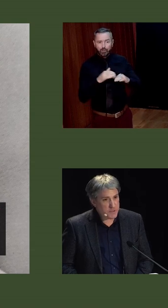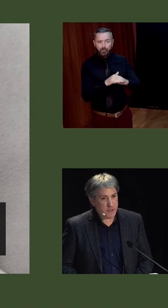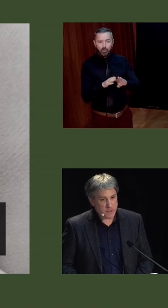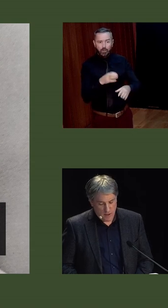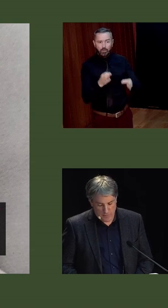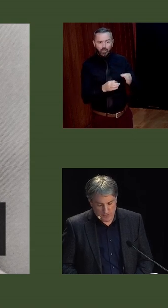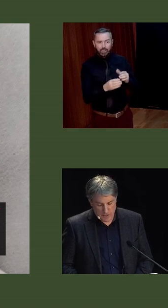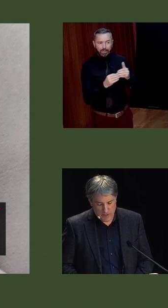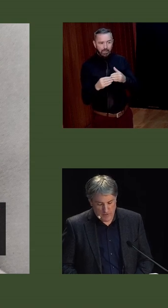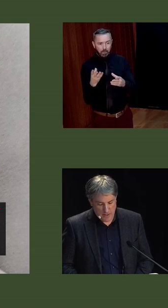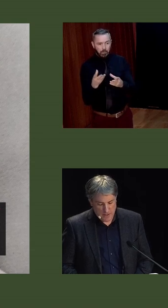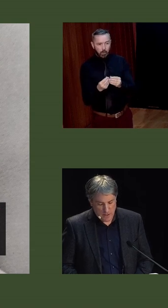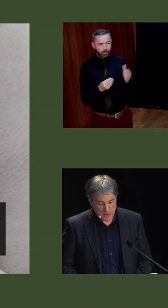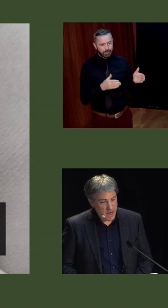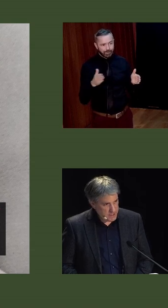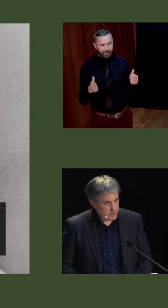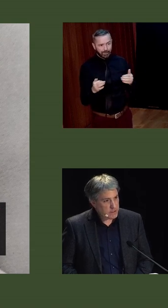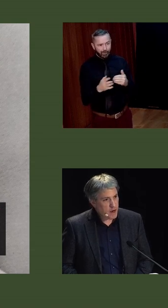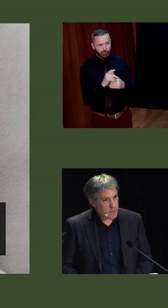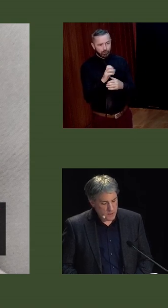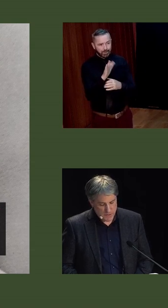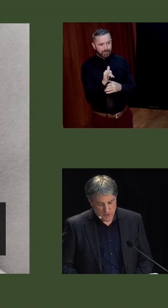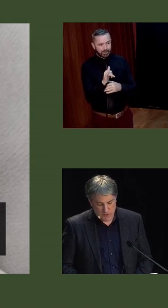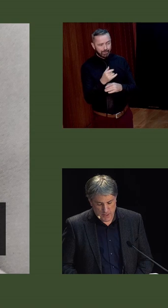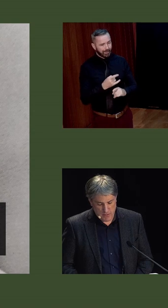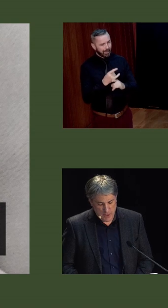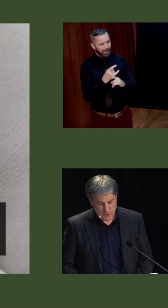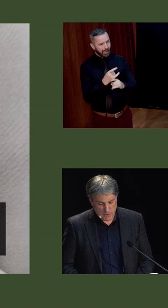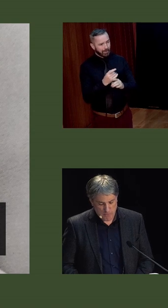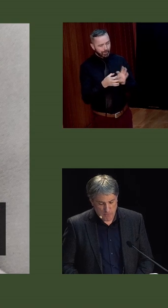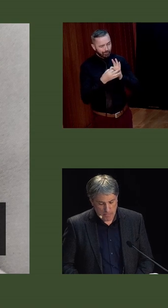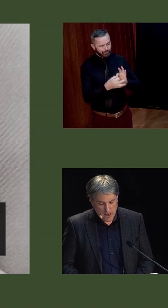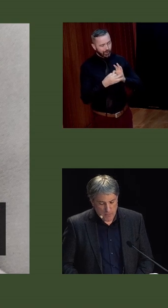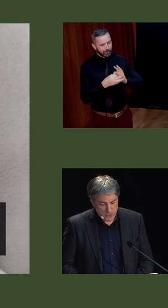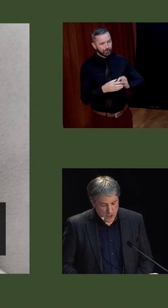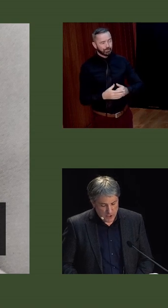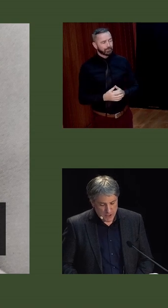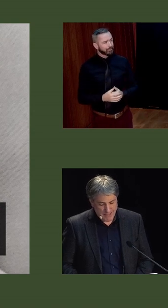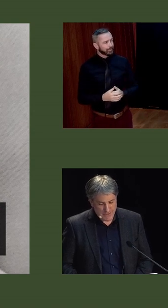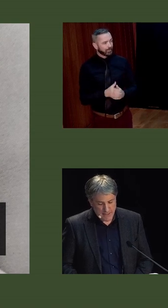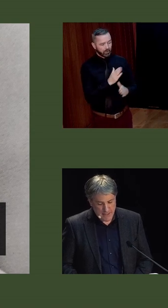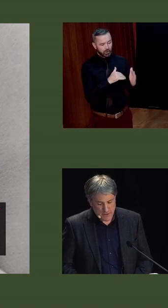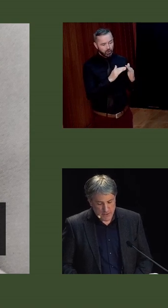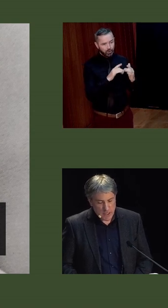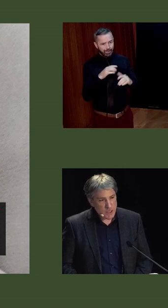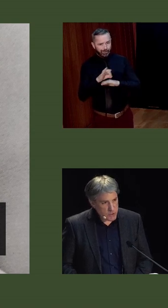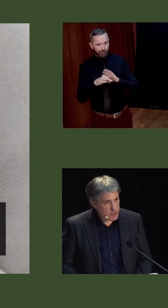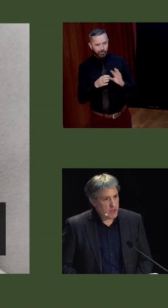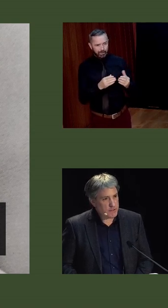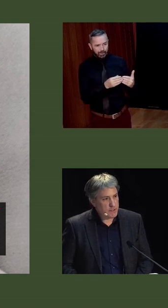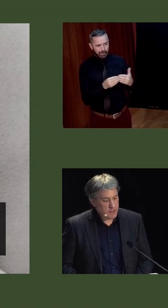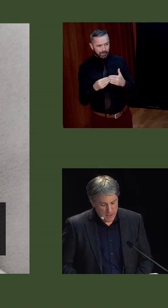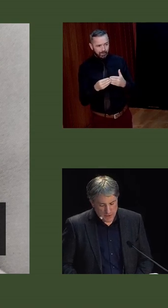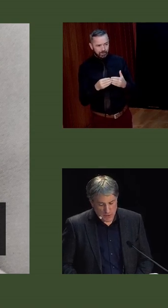on both sides of the treaty divide, which aided harmonious church-state relations. Both church and state leaders